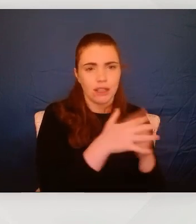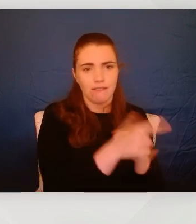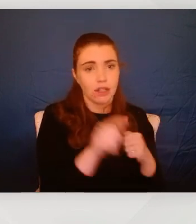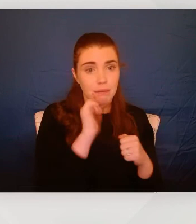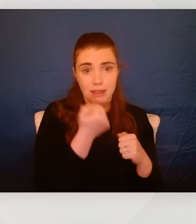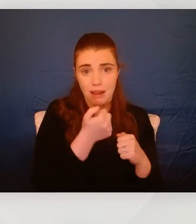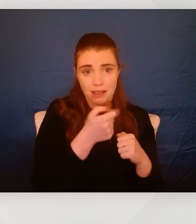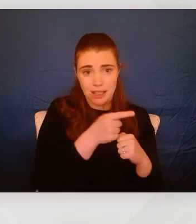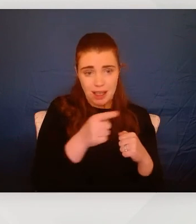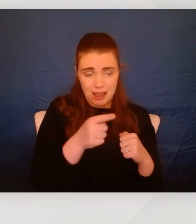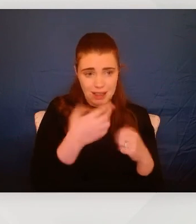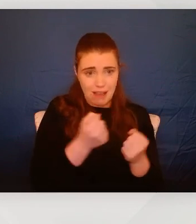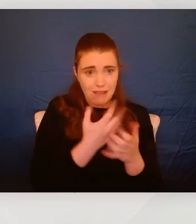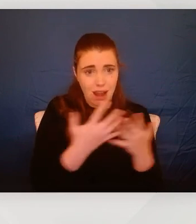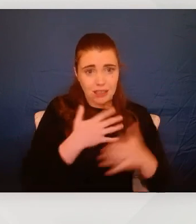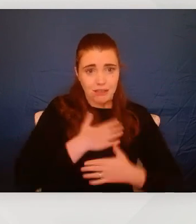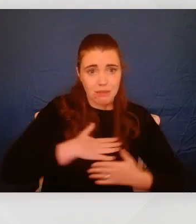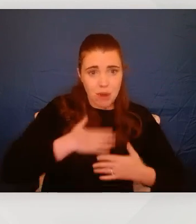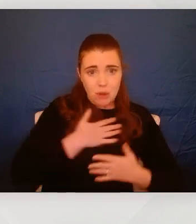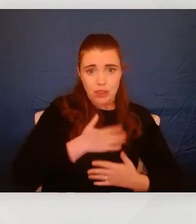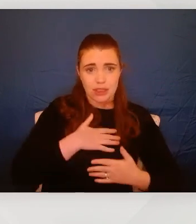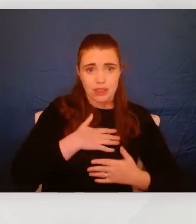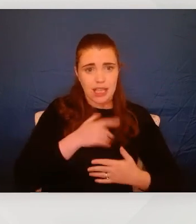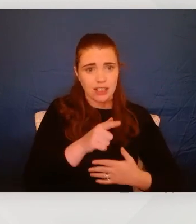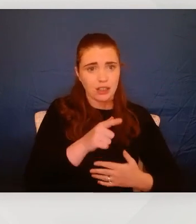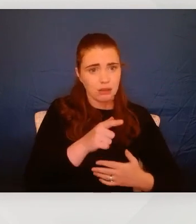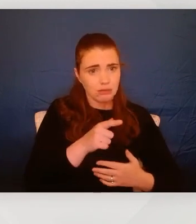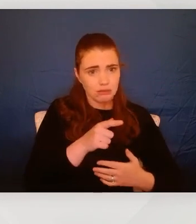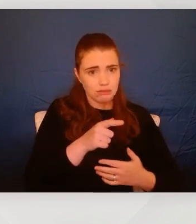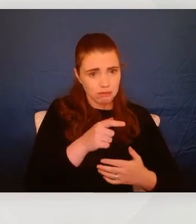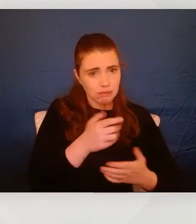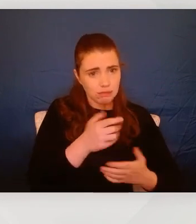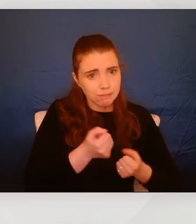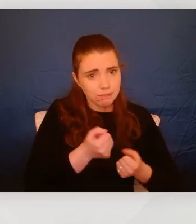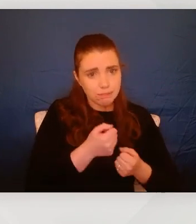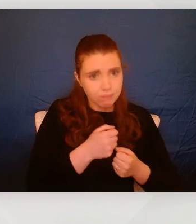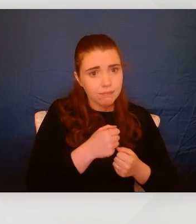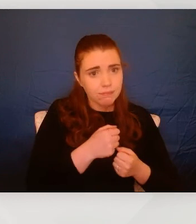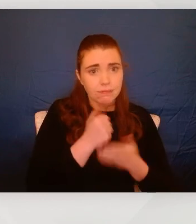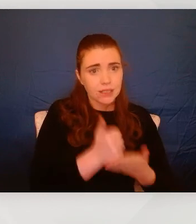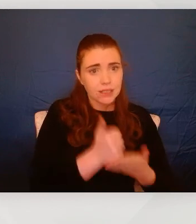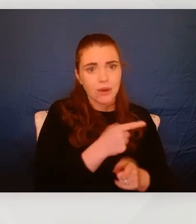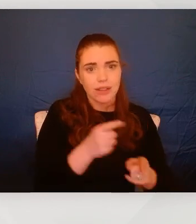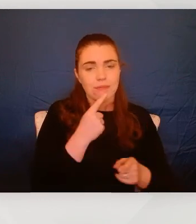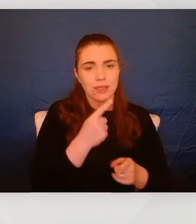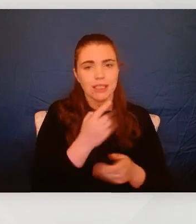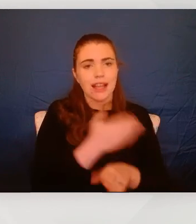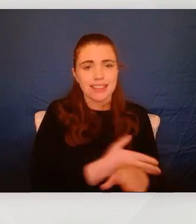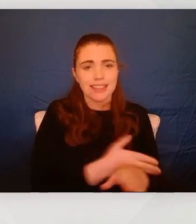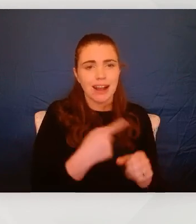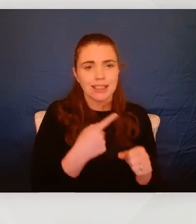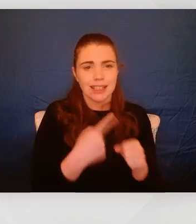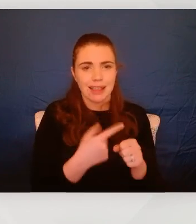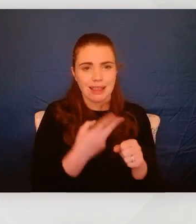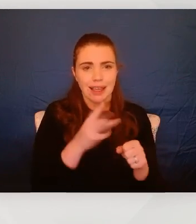emotions that they do and that you give a consistent and validating response. So, again, in the beginning, they can push back a little bit. But once